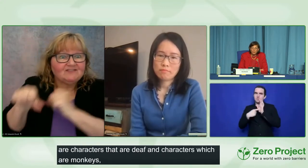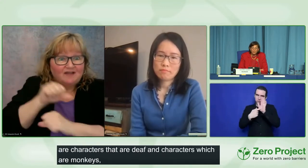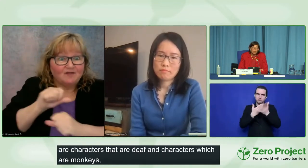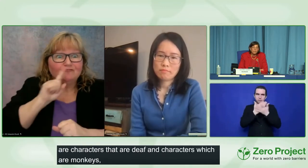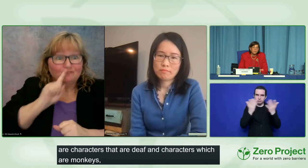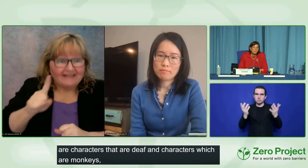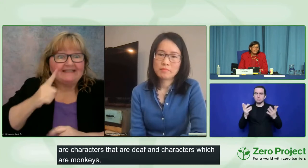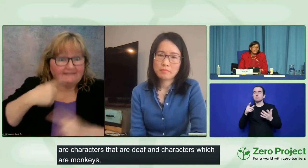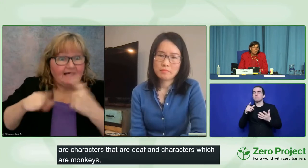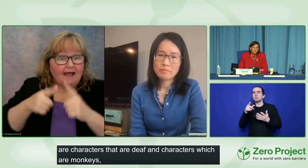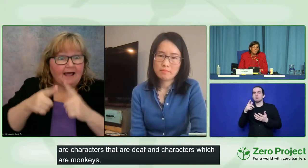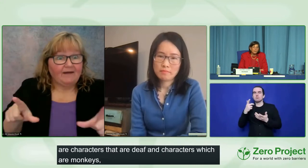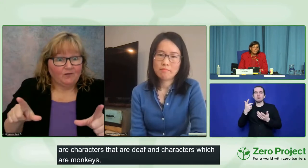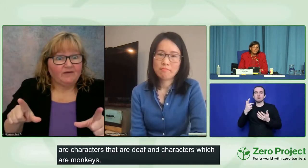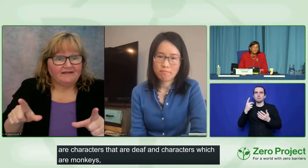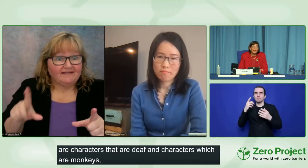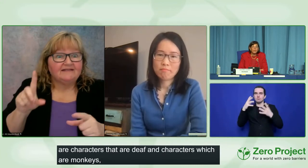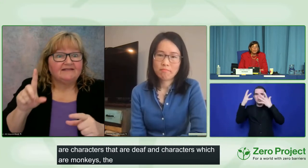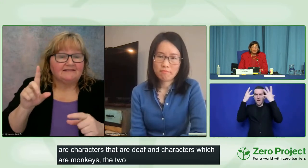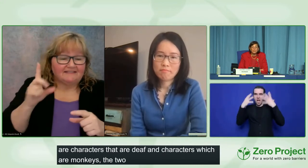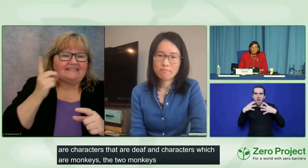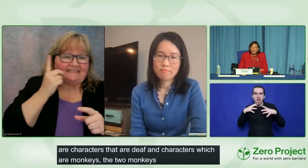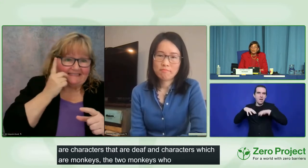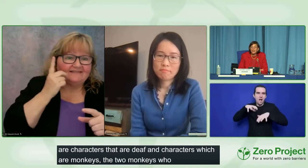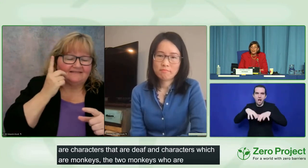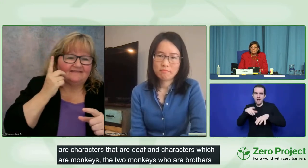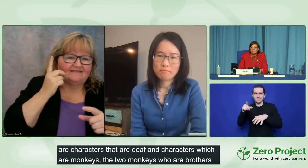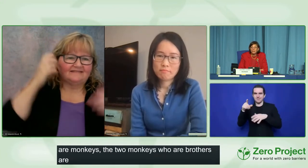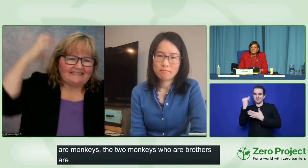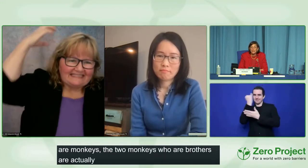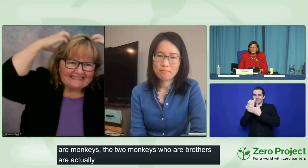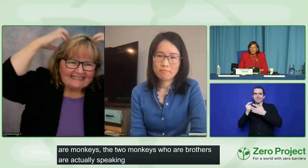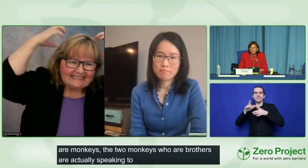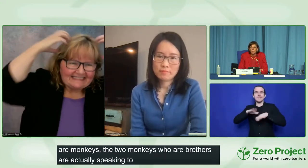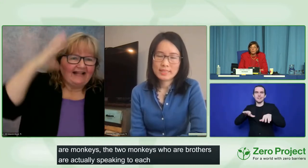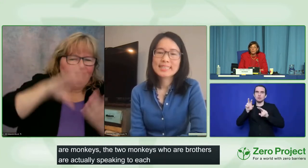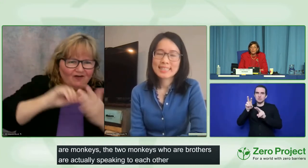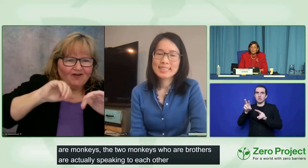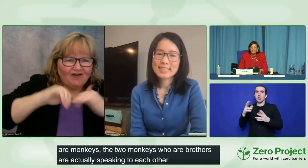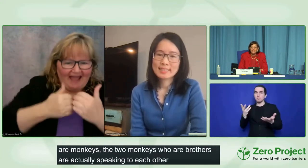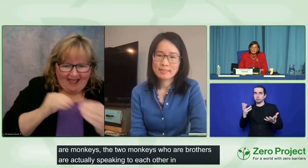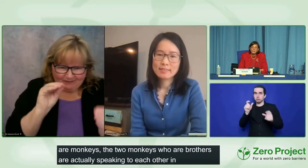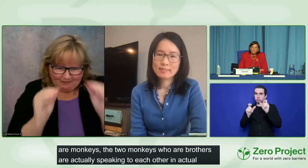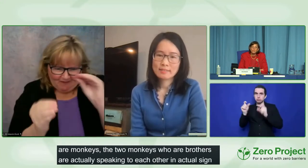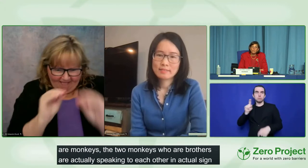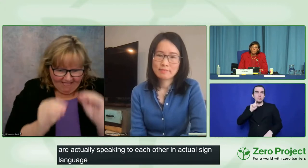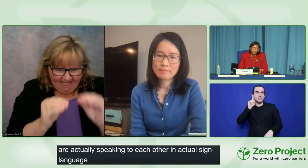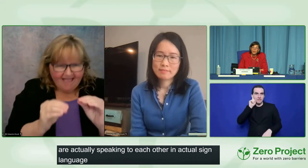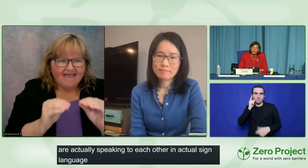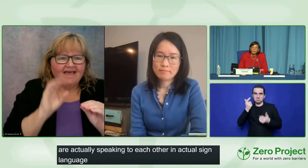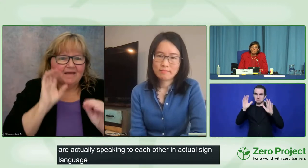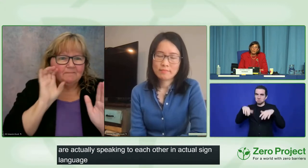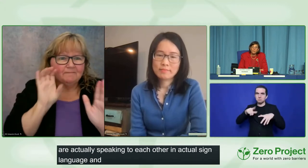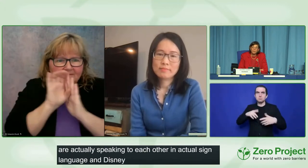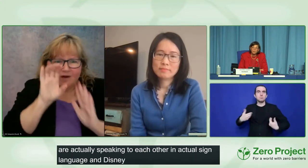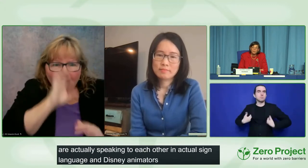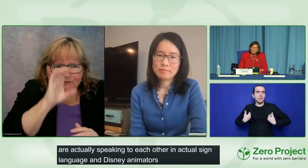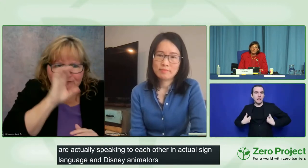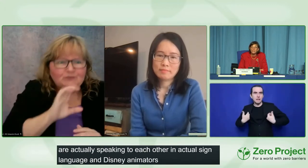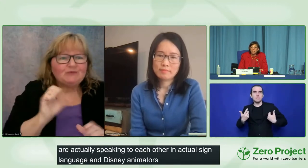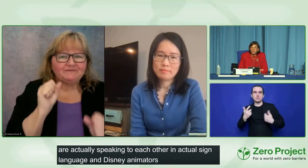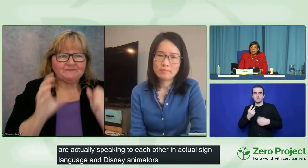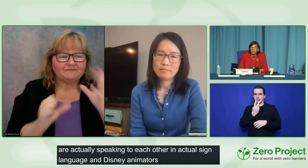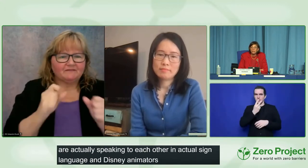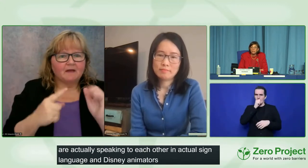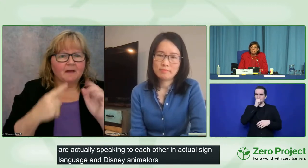sign language. Disney animators have now learned how to animate sign language. Positive role modeling of the